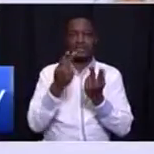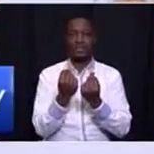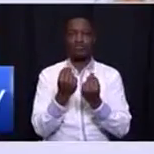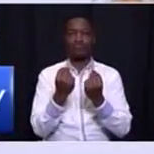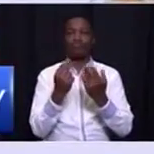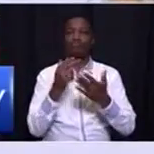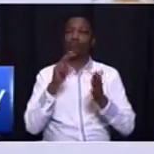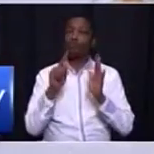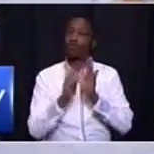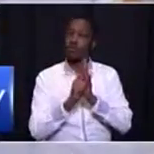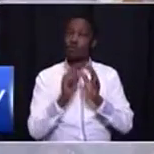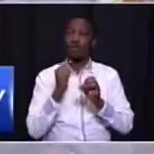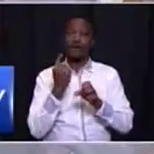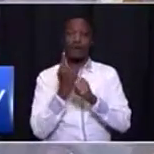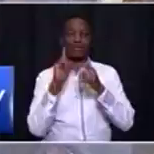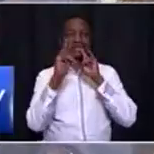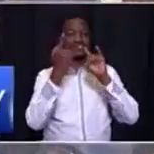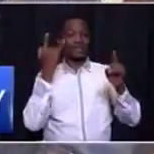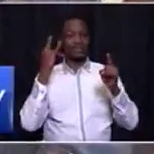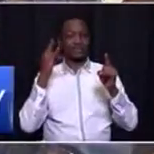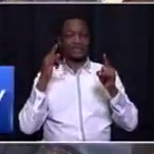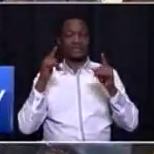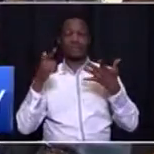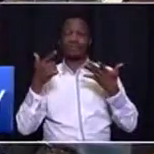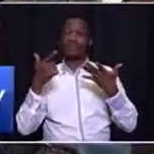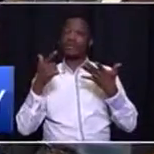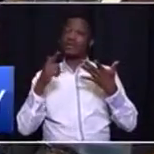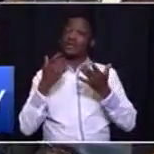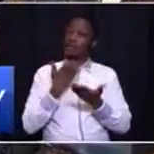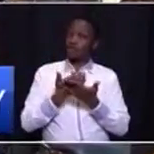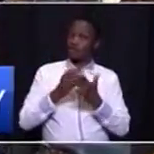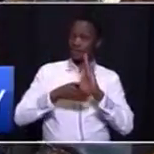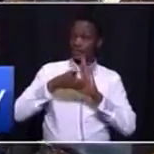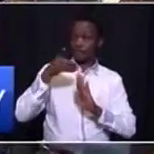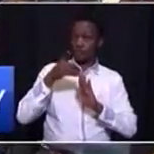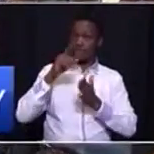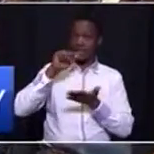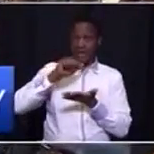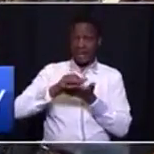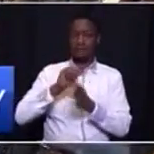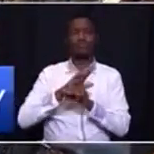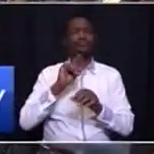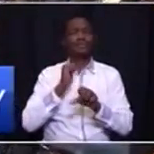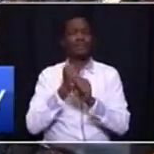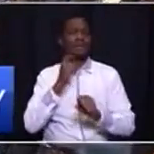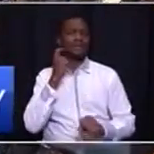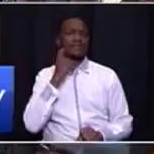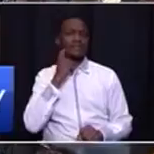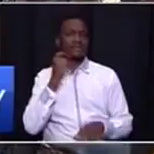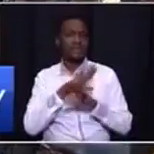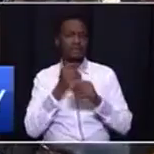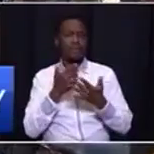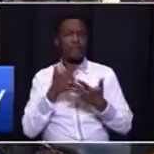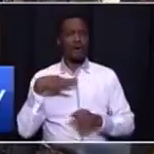the Cowden Township Economic Development Act, which will make it easier, more affordable